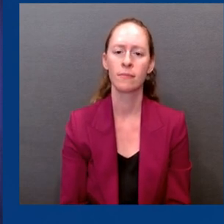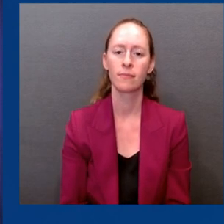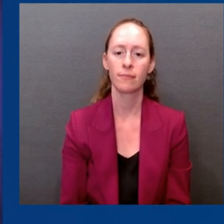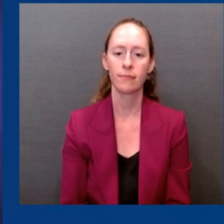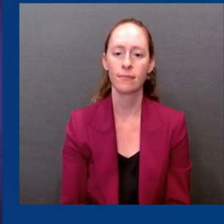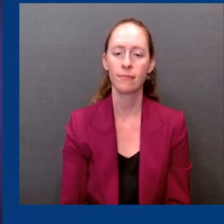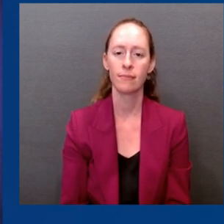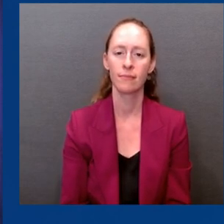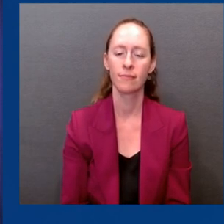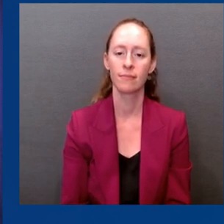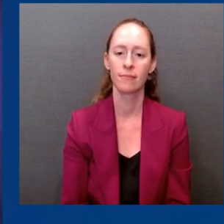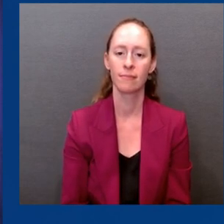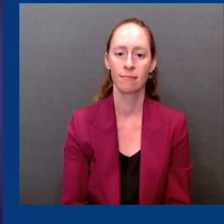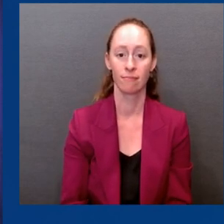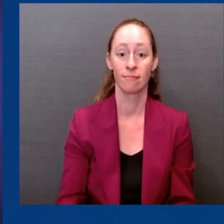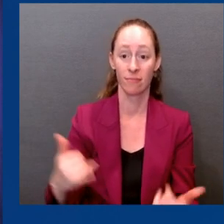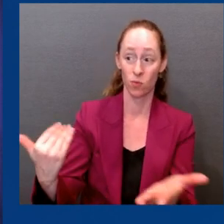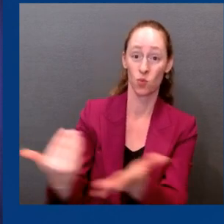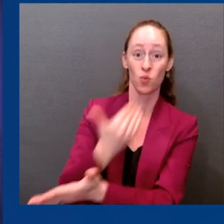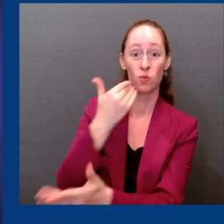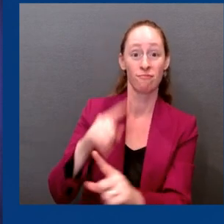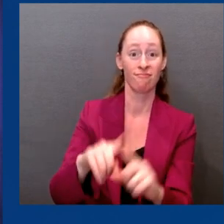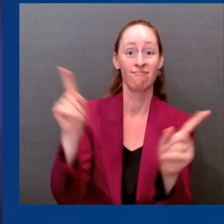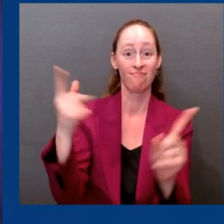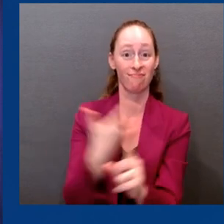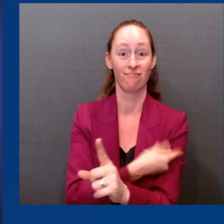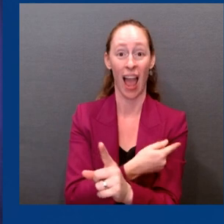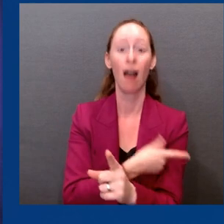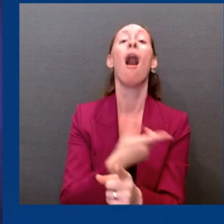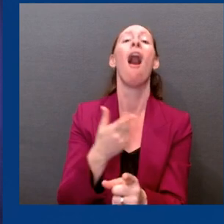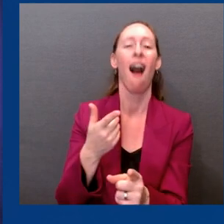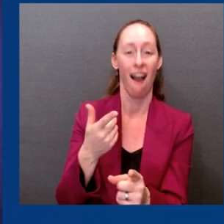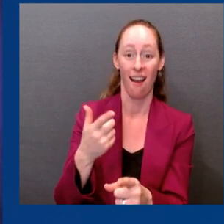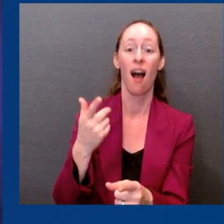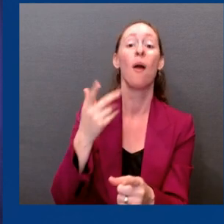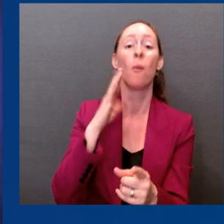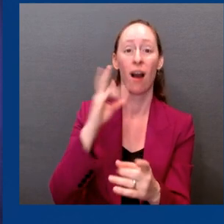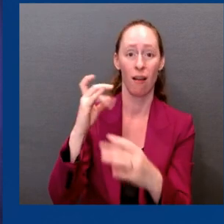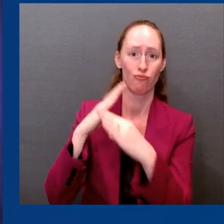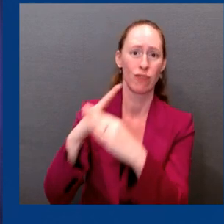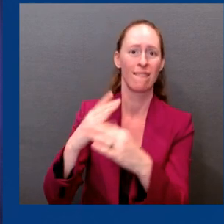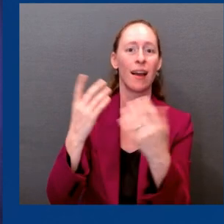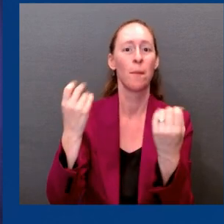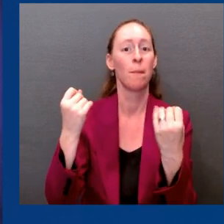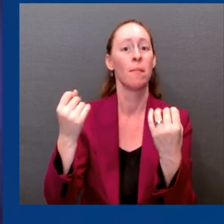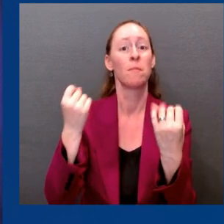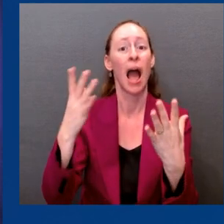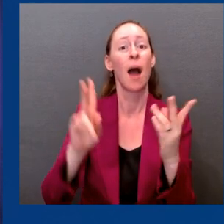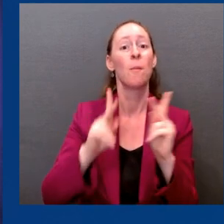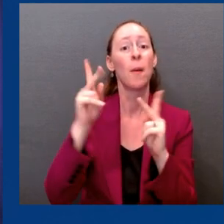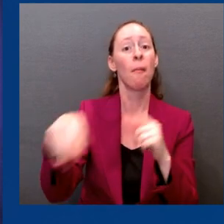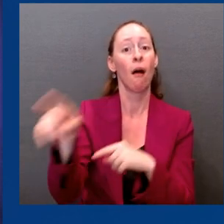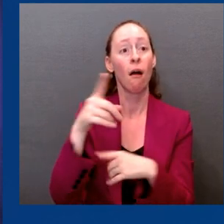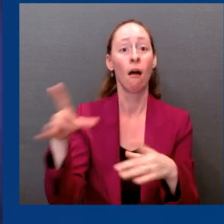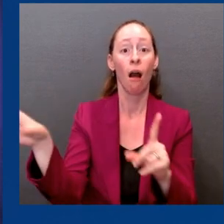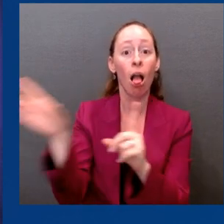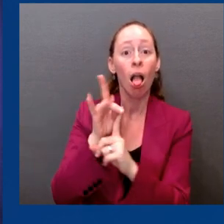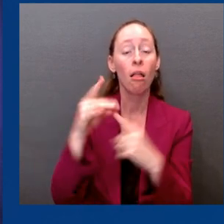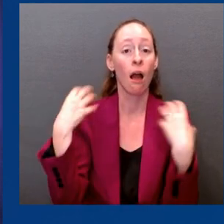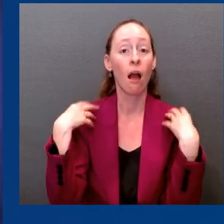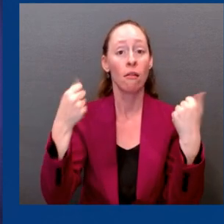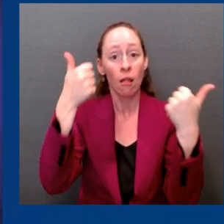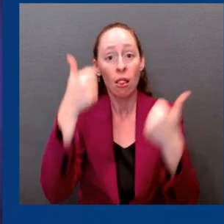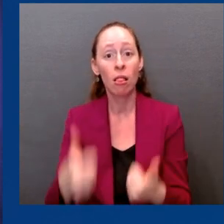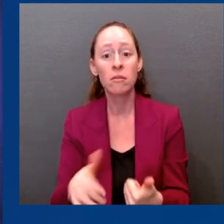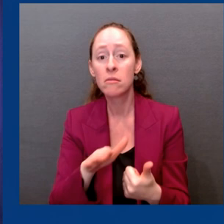sick, stressing our healthcare system at a point where healthcare workers are exhausted if people go out and get their